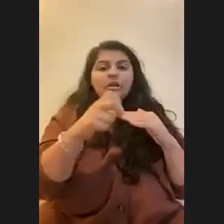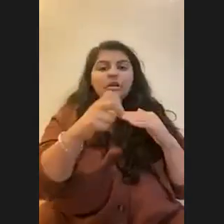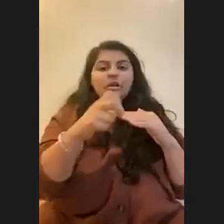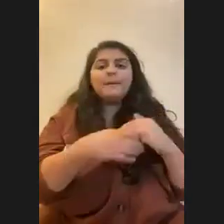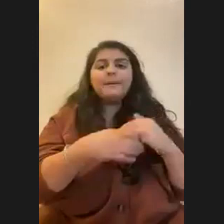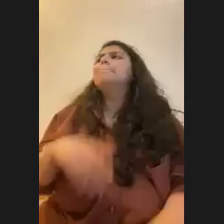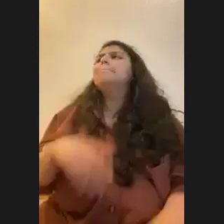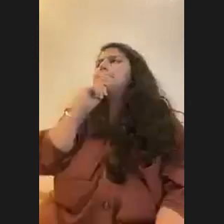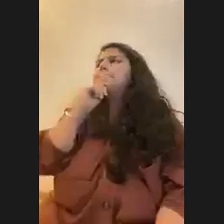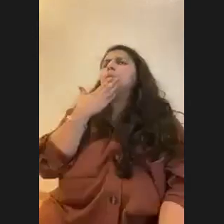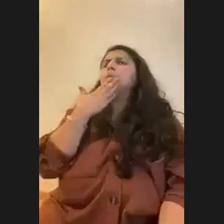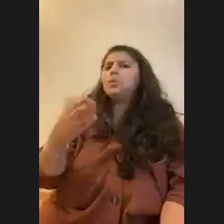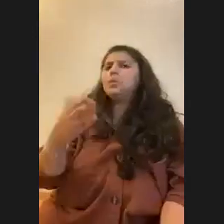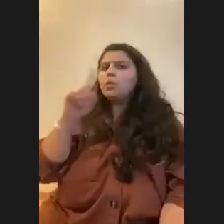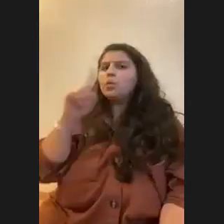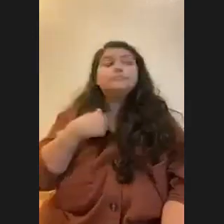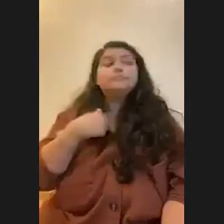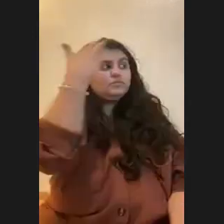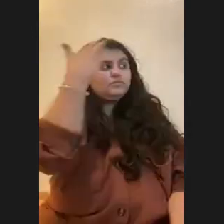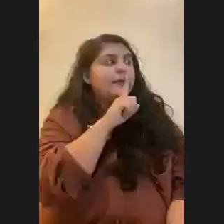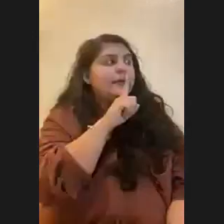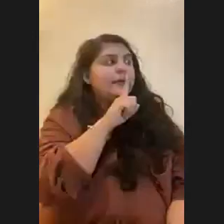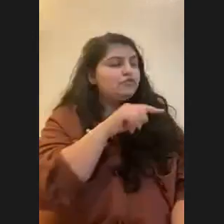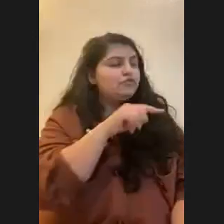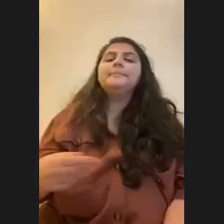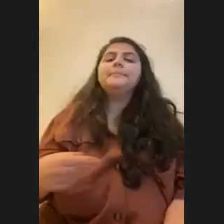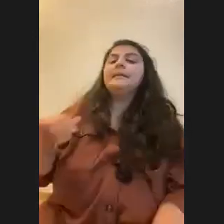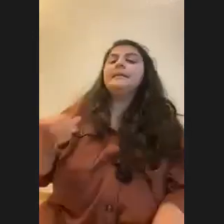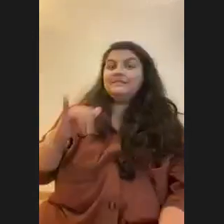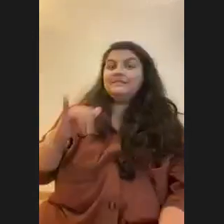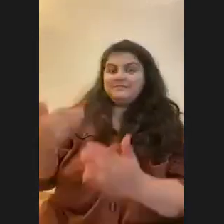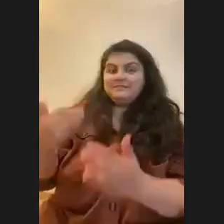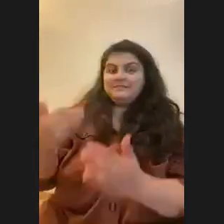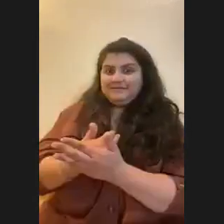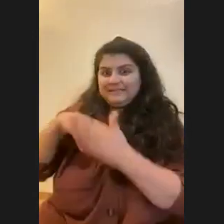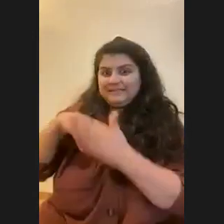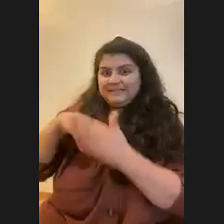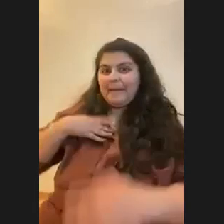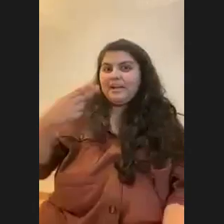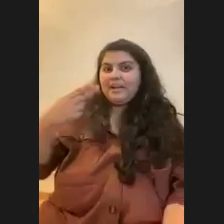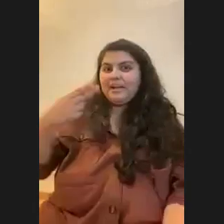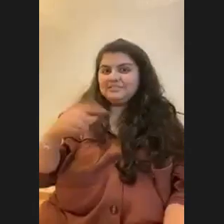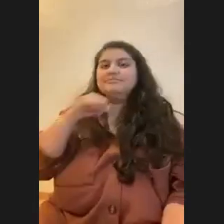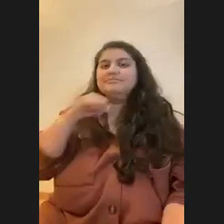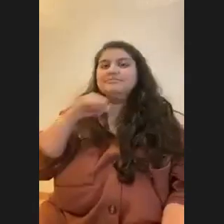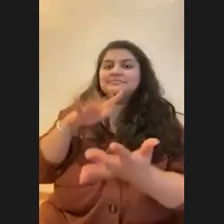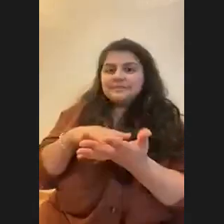That's a good question. I don't know the answer. still pretty, since I'm still so new in my PhD, I haven't done a lot of research on like the interactions between the